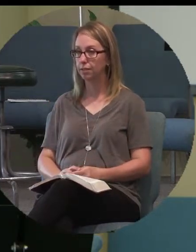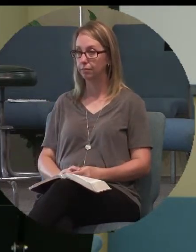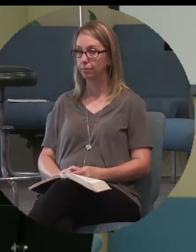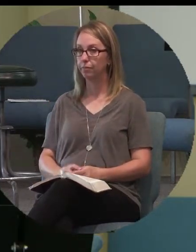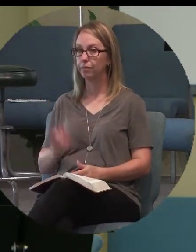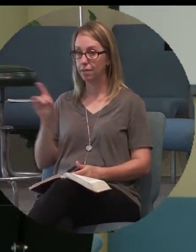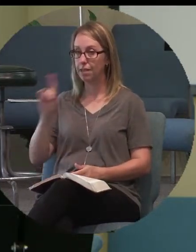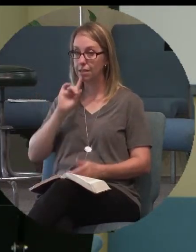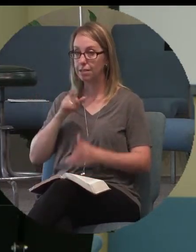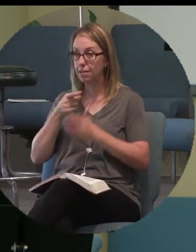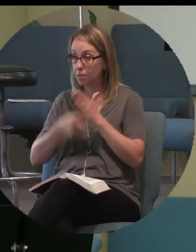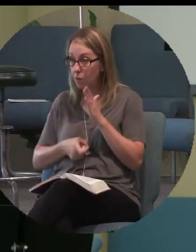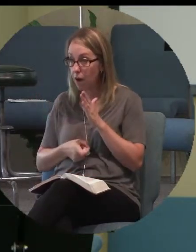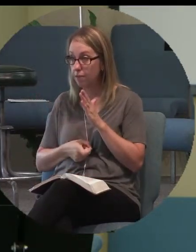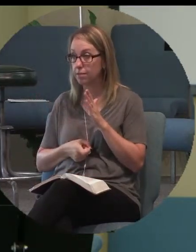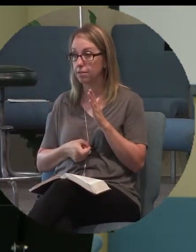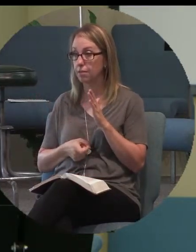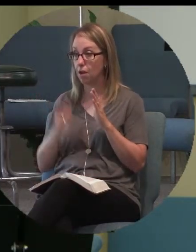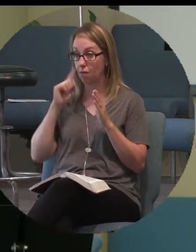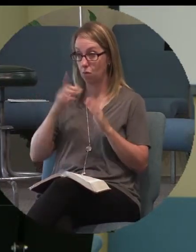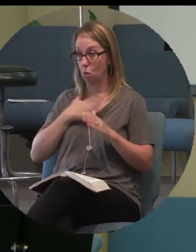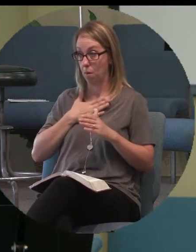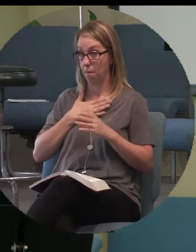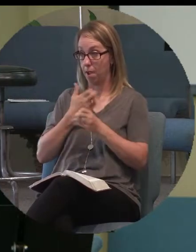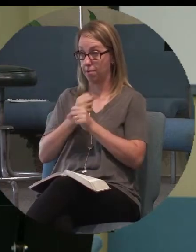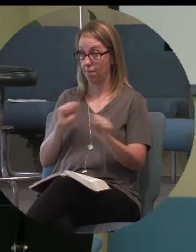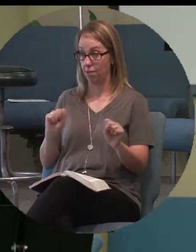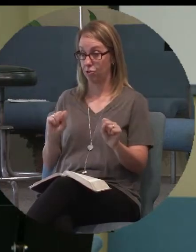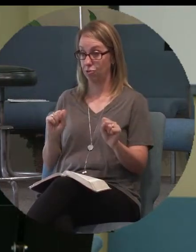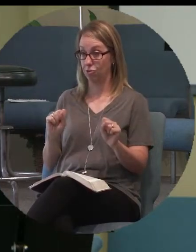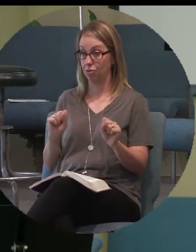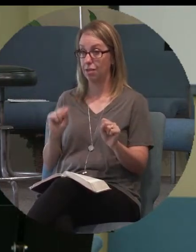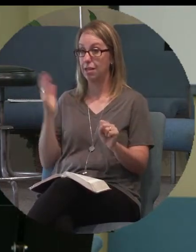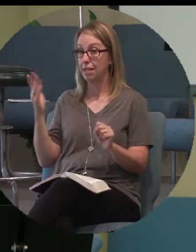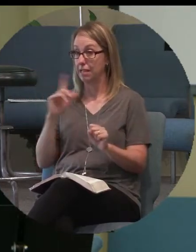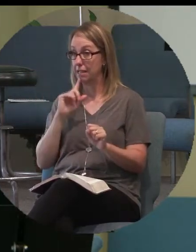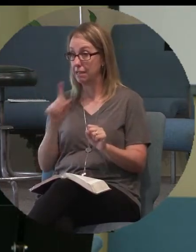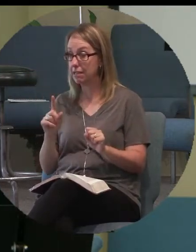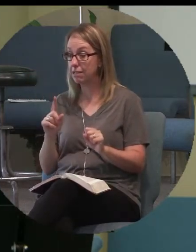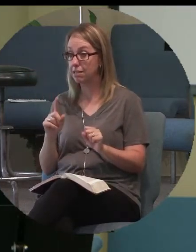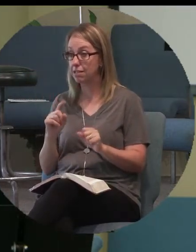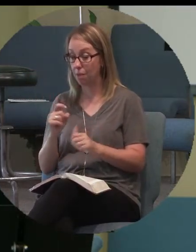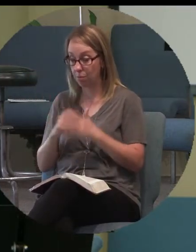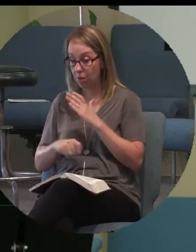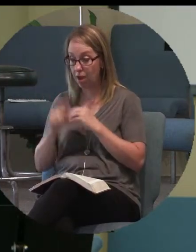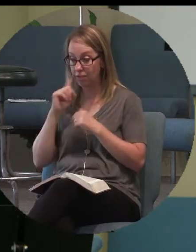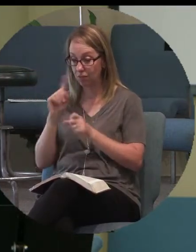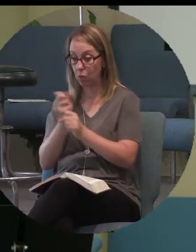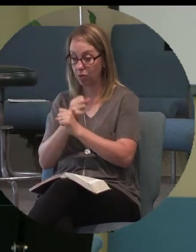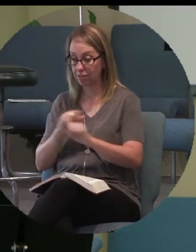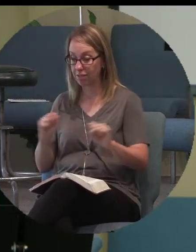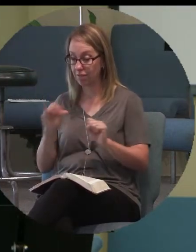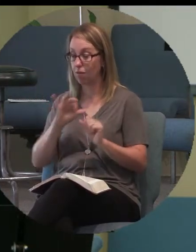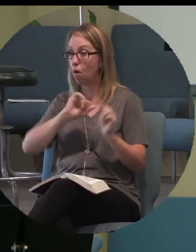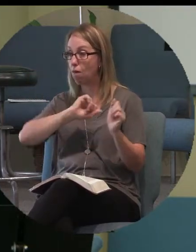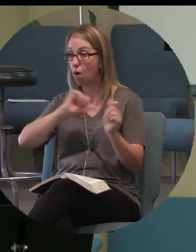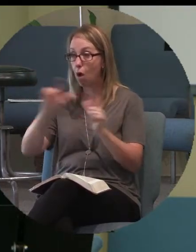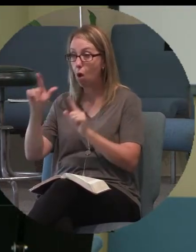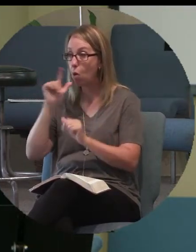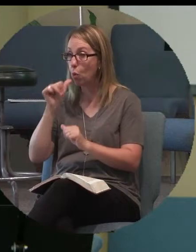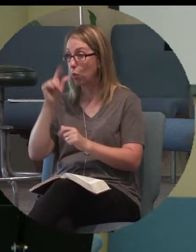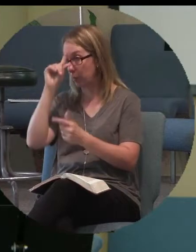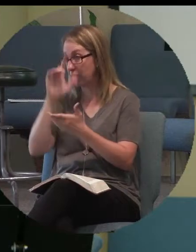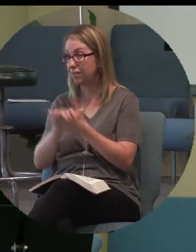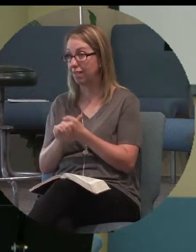is the price for my salvation. He's the price for the salvation of all who would believe.